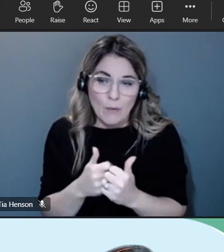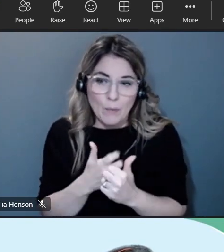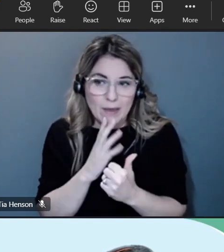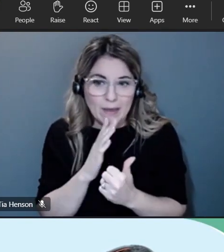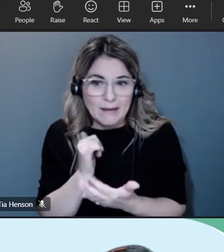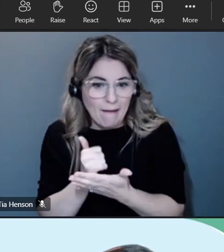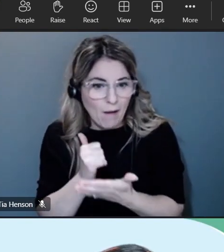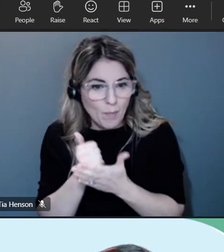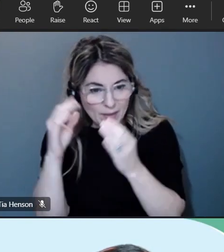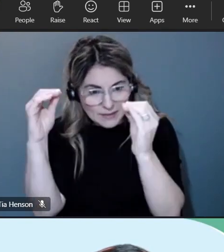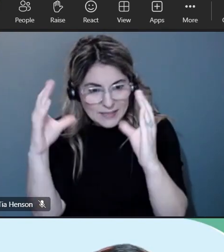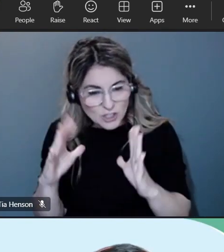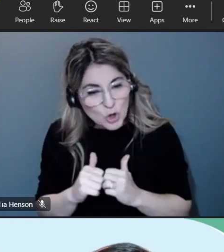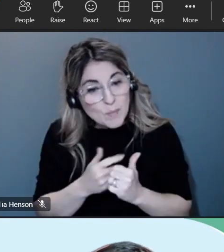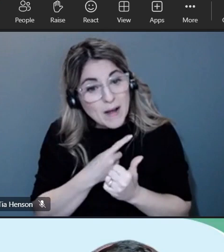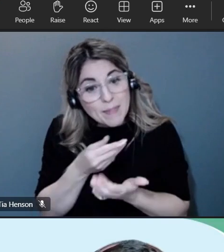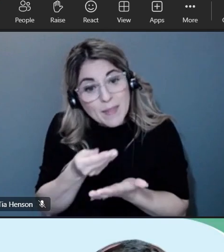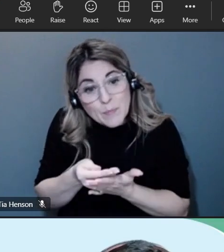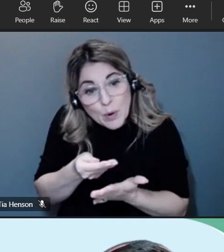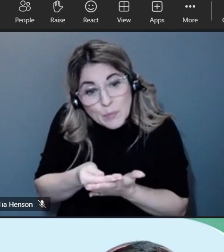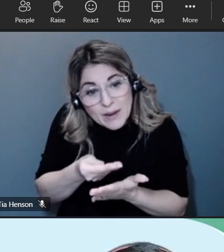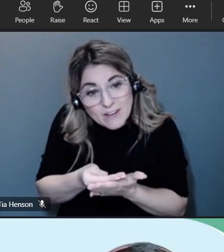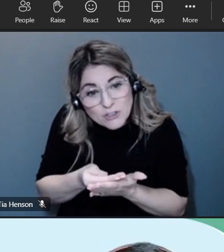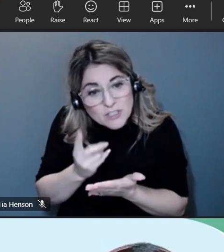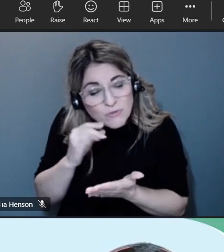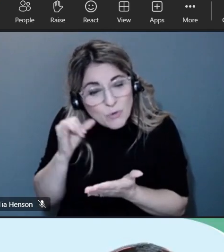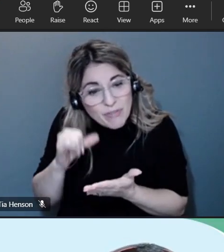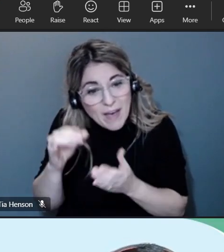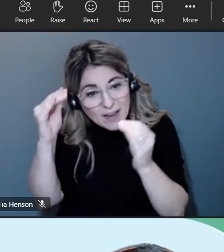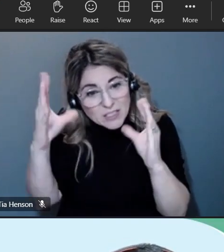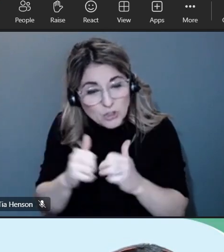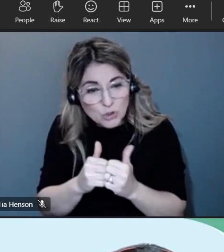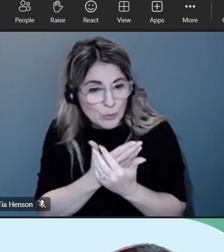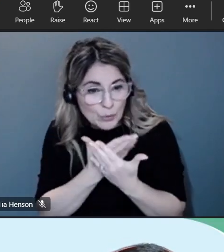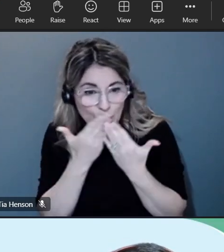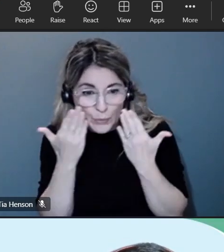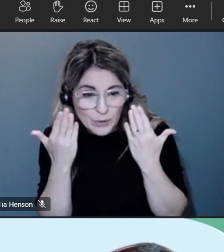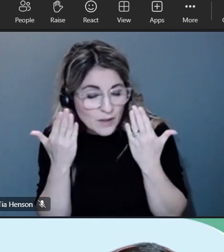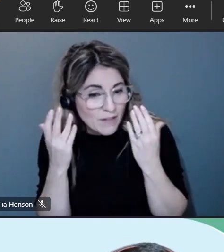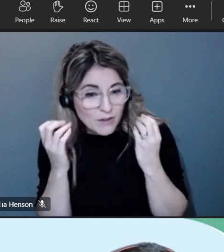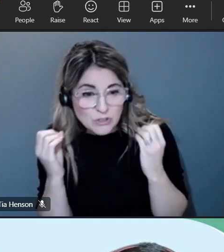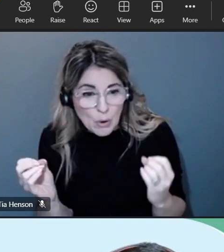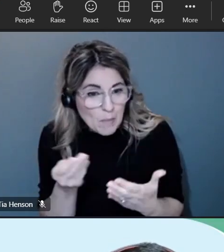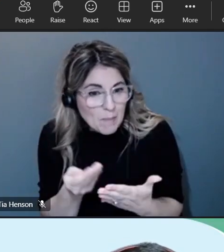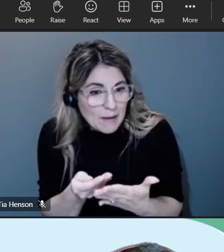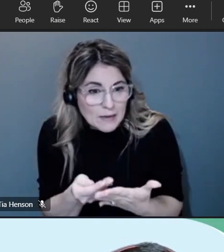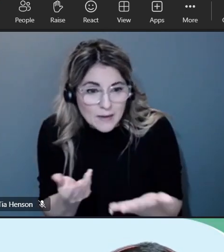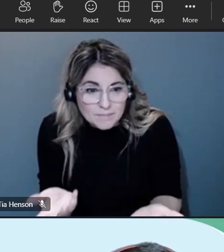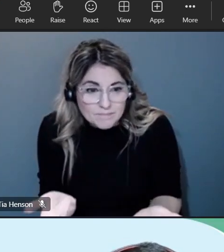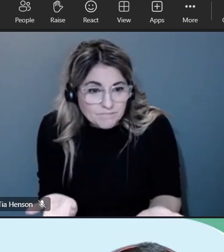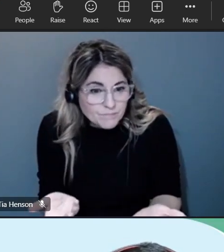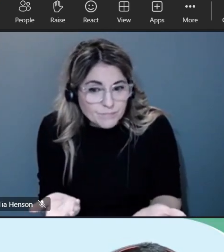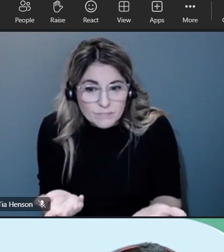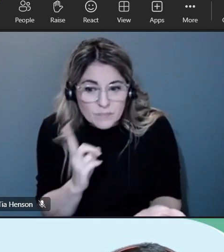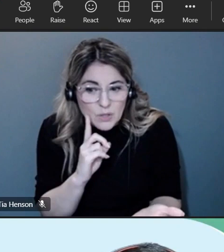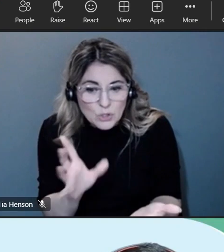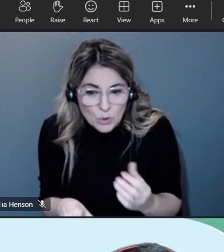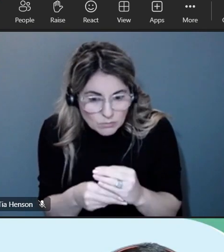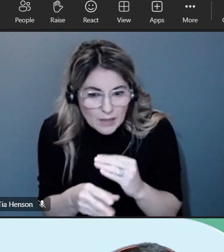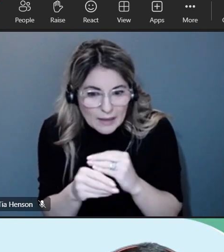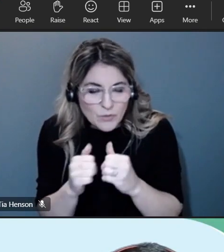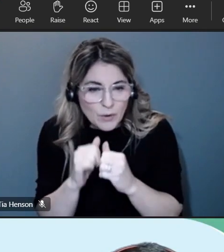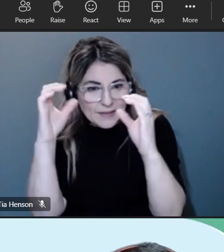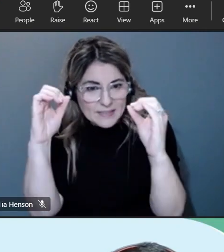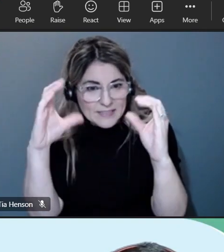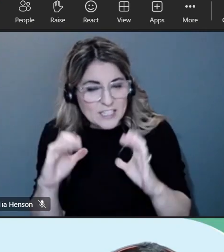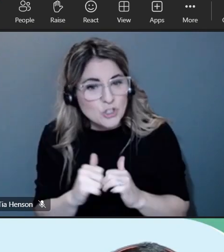appropriations associated with it are um non-existent so there really isn't um um it it